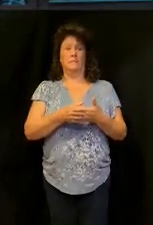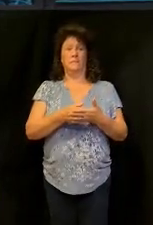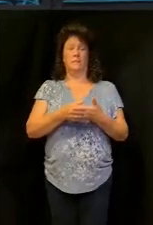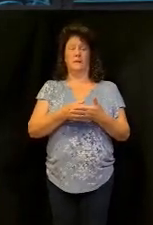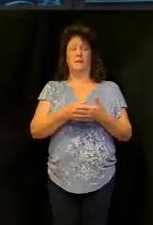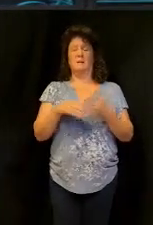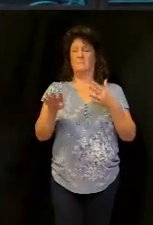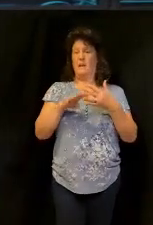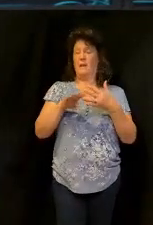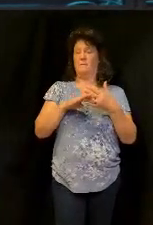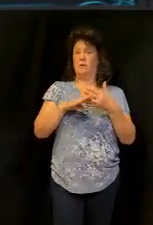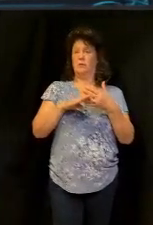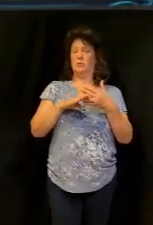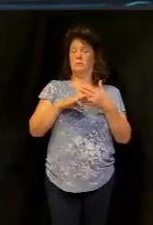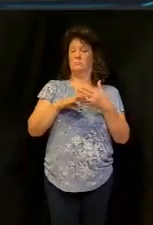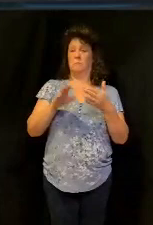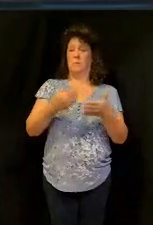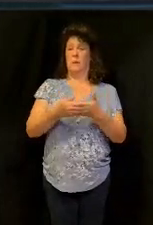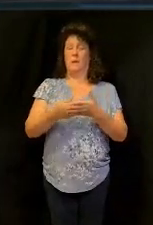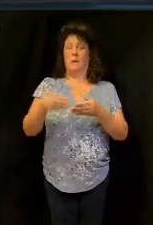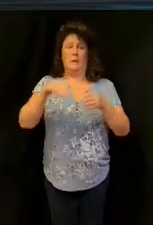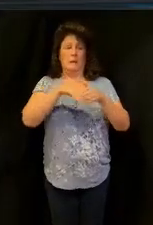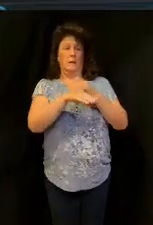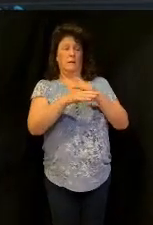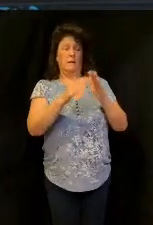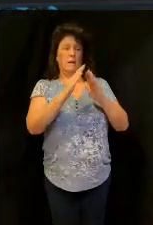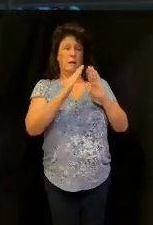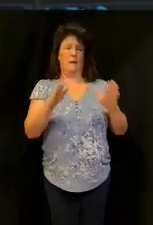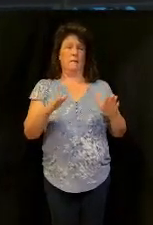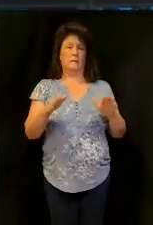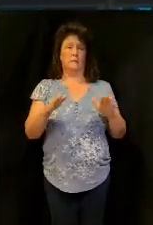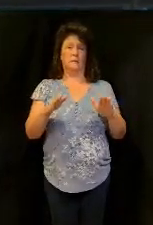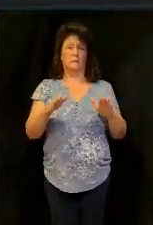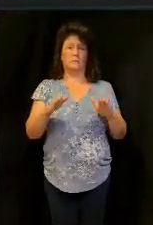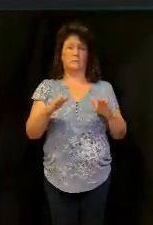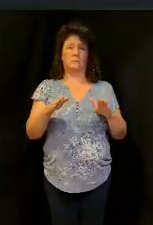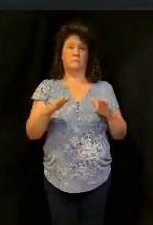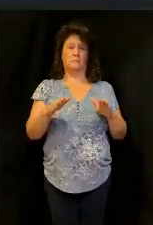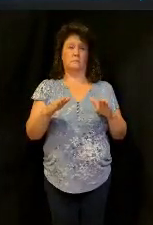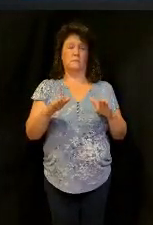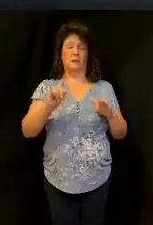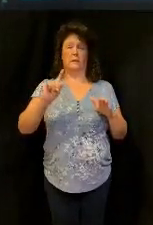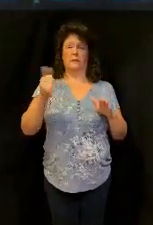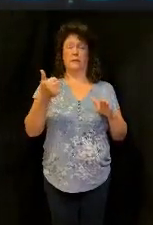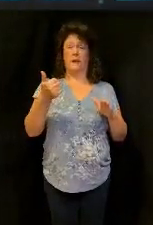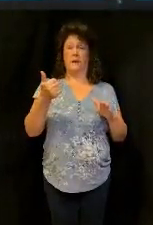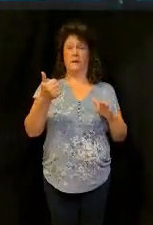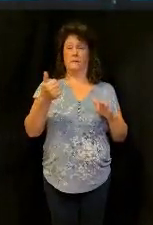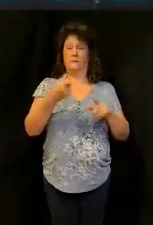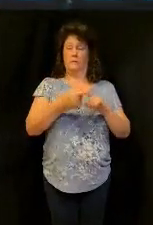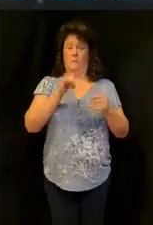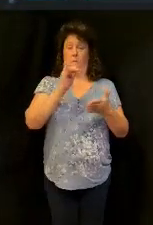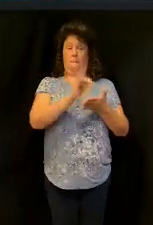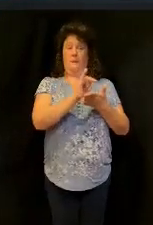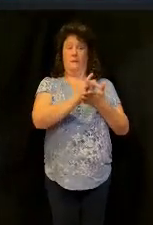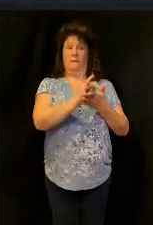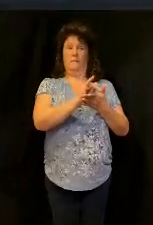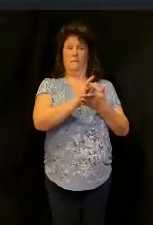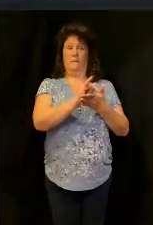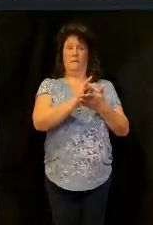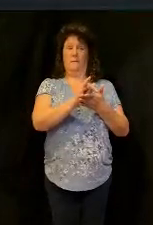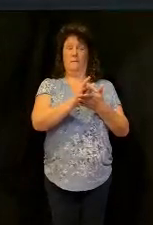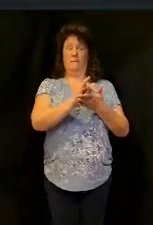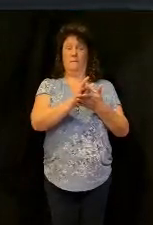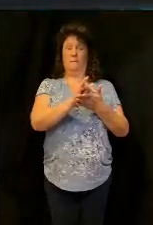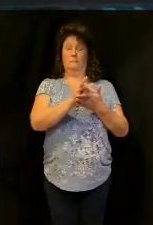the average income, right, so you can do the math, a tithe off of that would be what, $7,500,